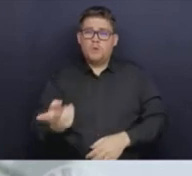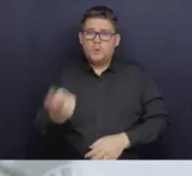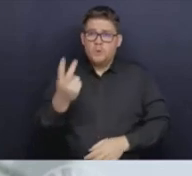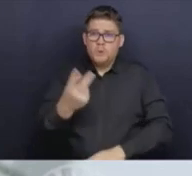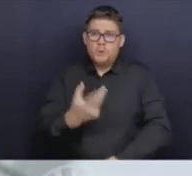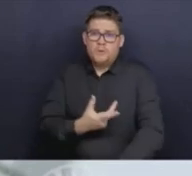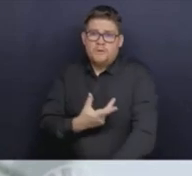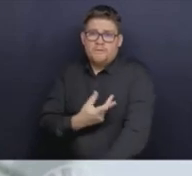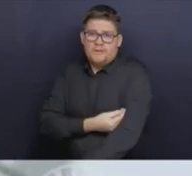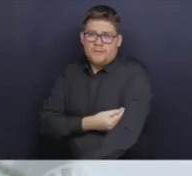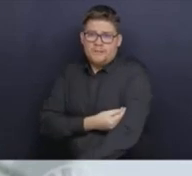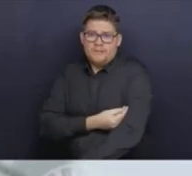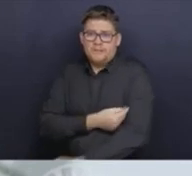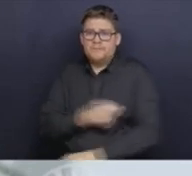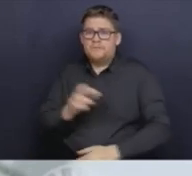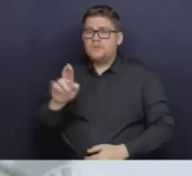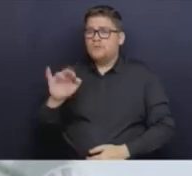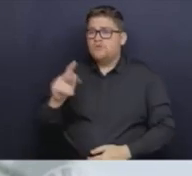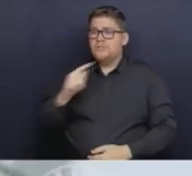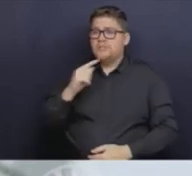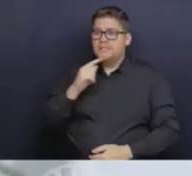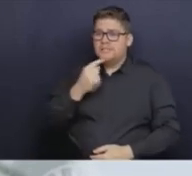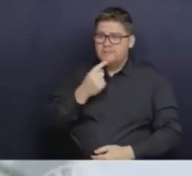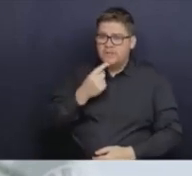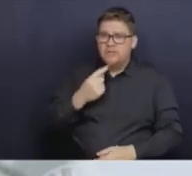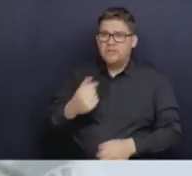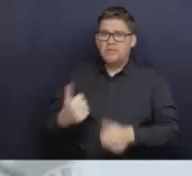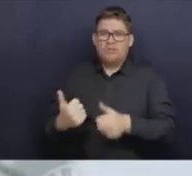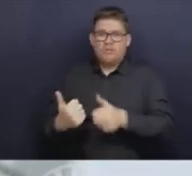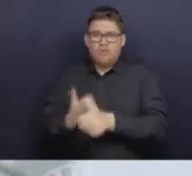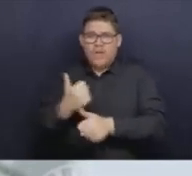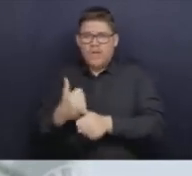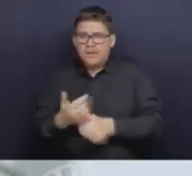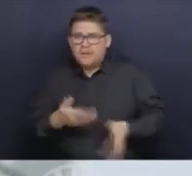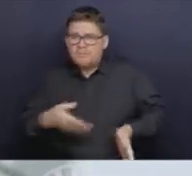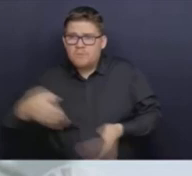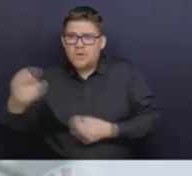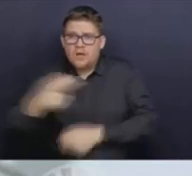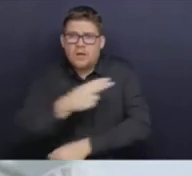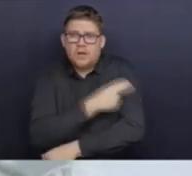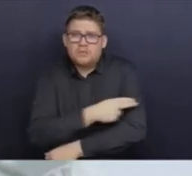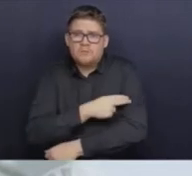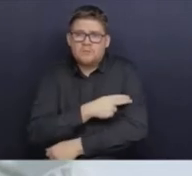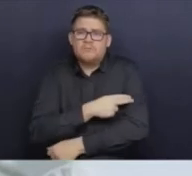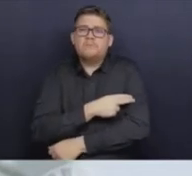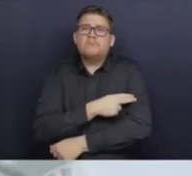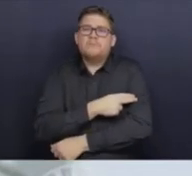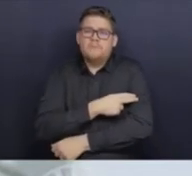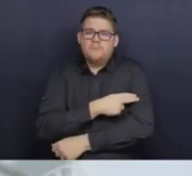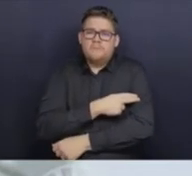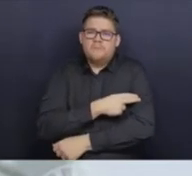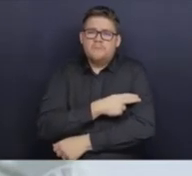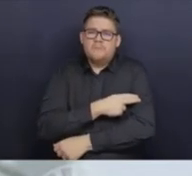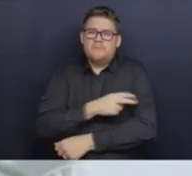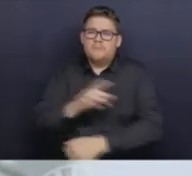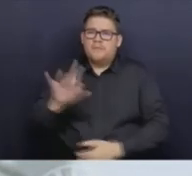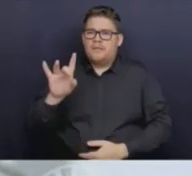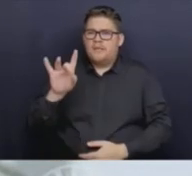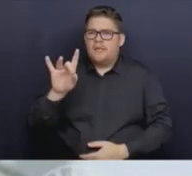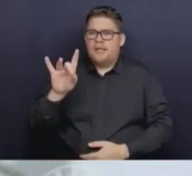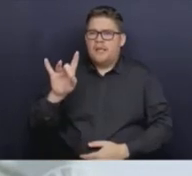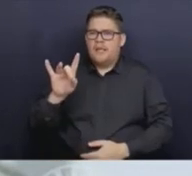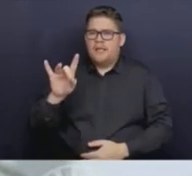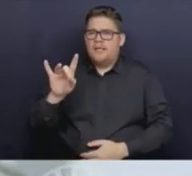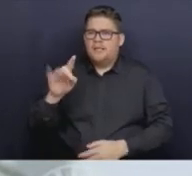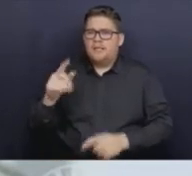of being hospitalized is considerably less. It was four to eightfold less than people who have not had